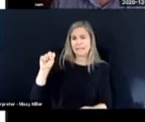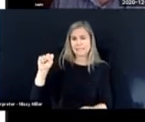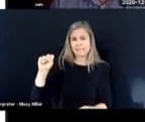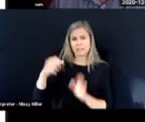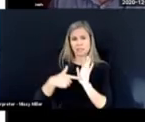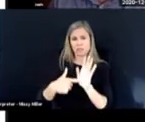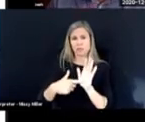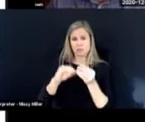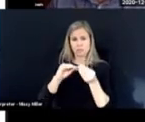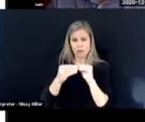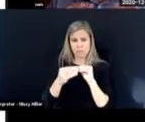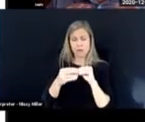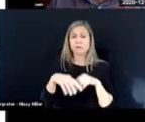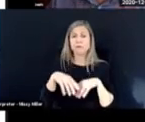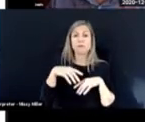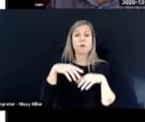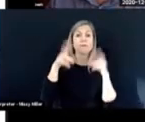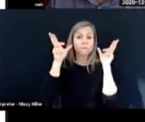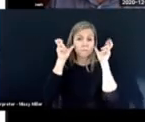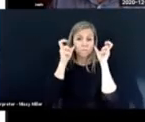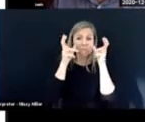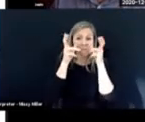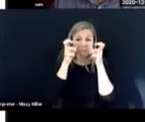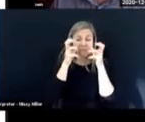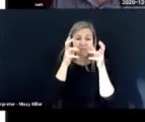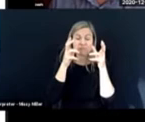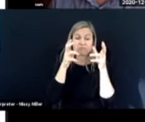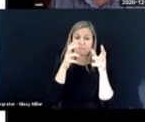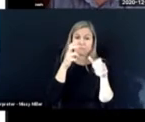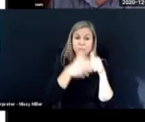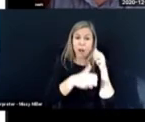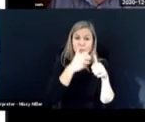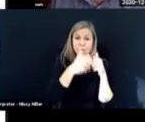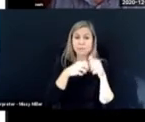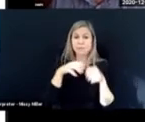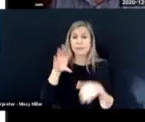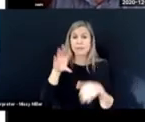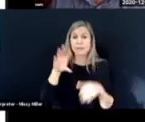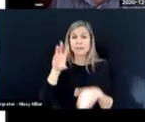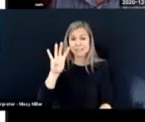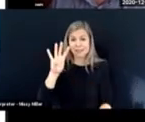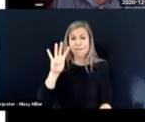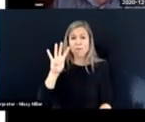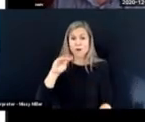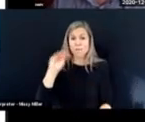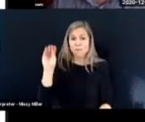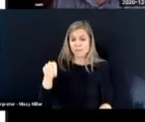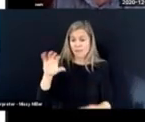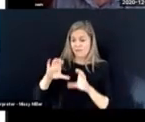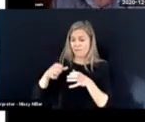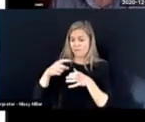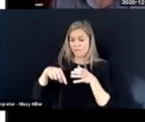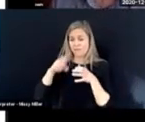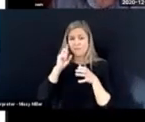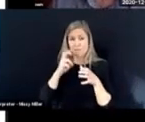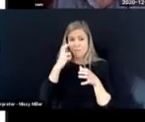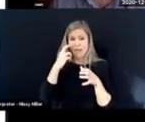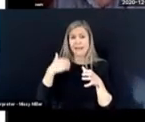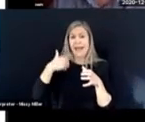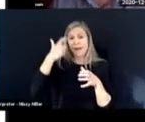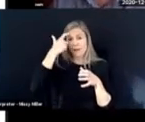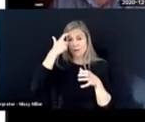census. In addition to vision and hearing problems, 64% of the population had cognitive